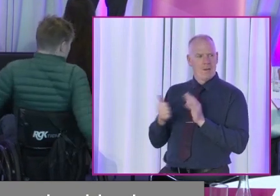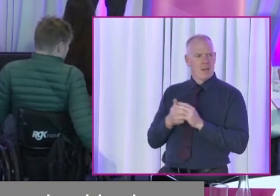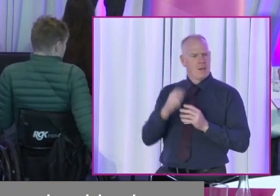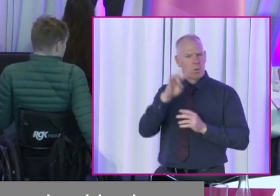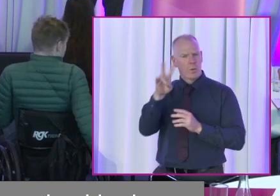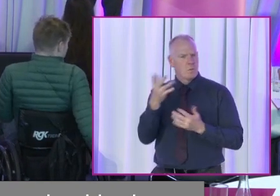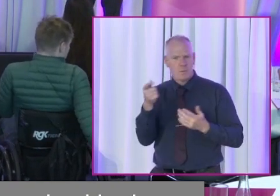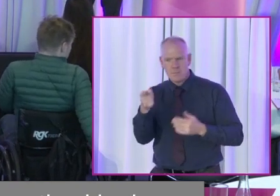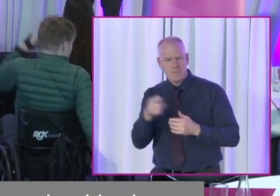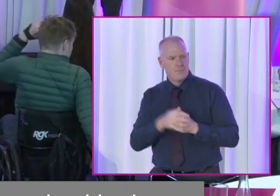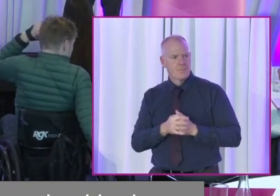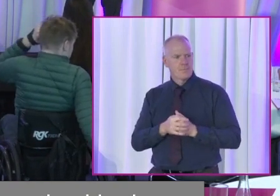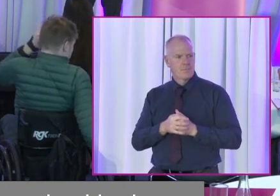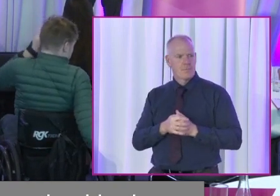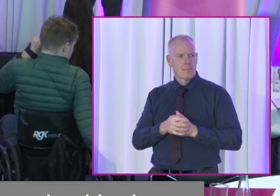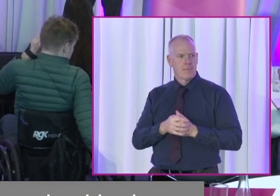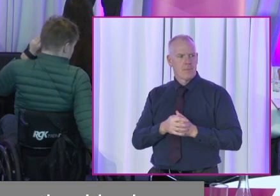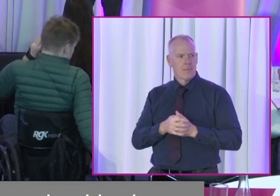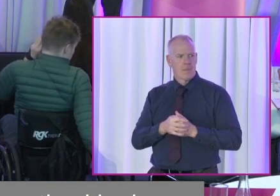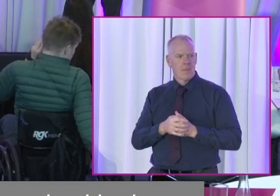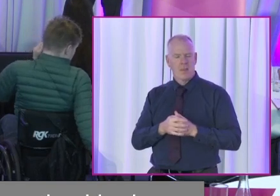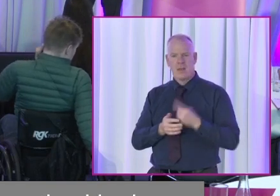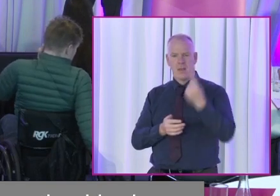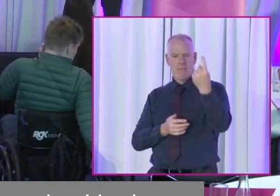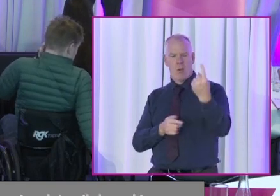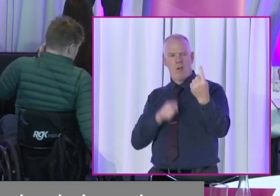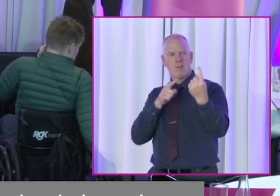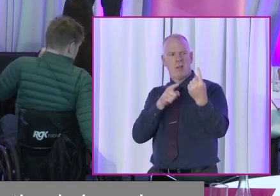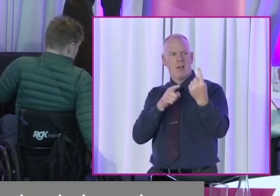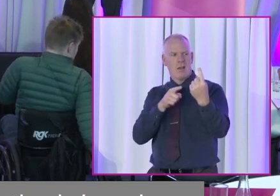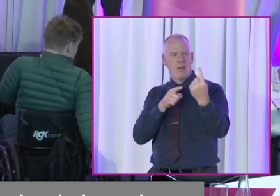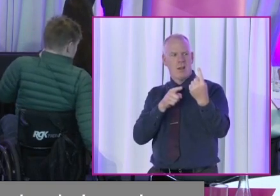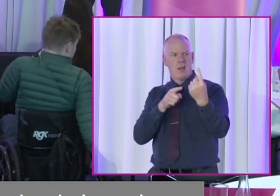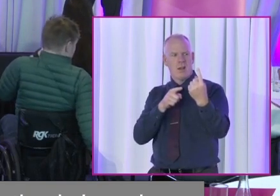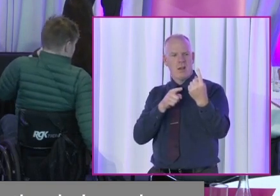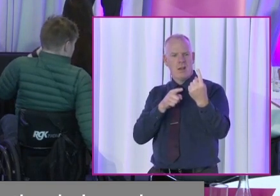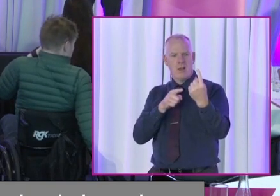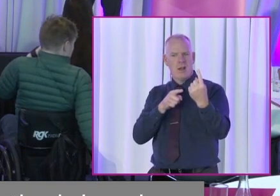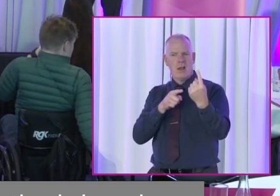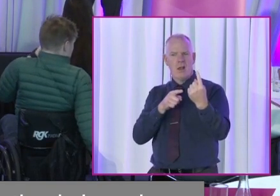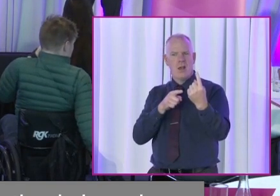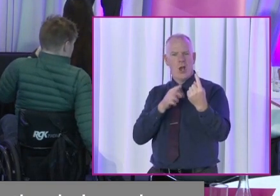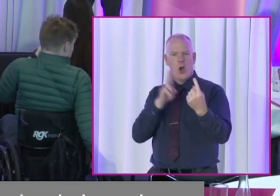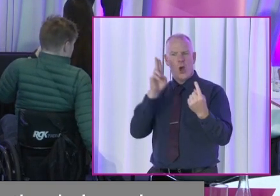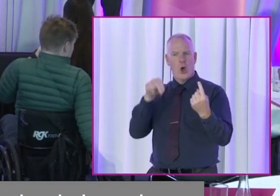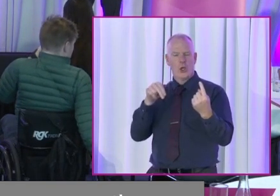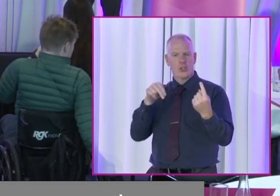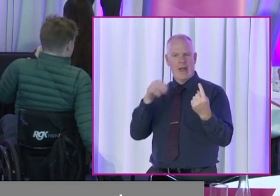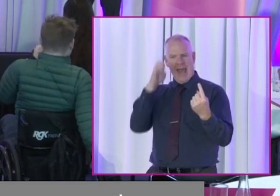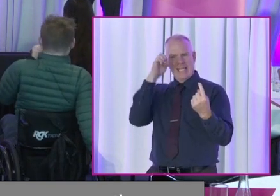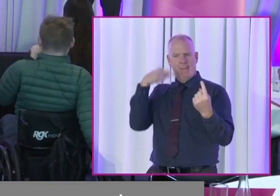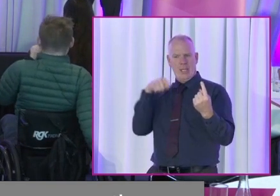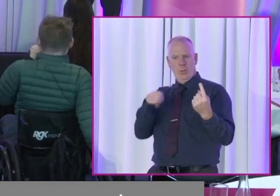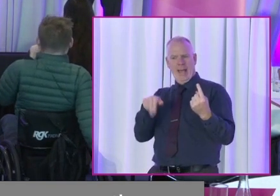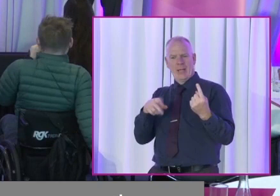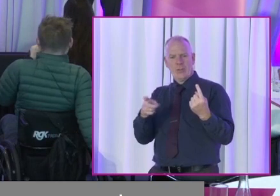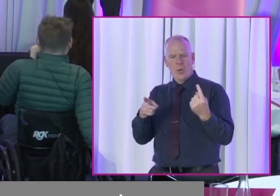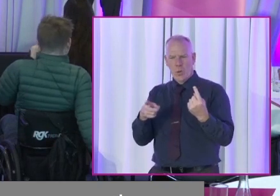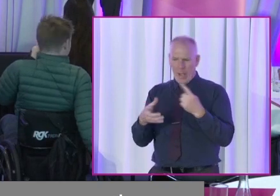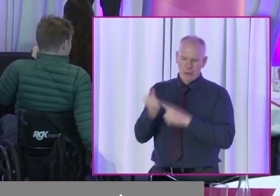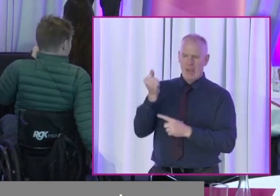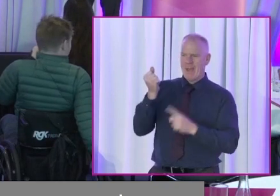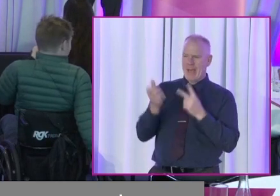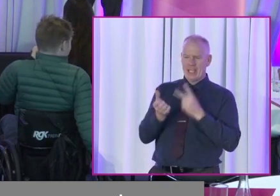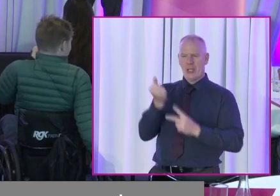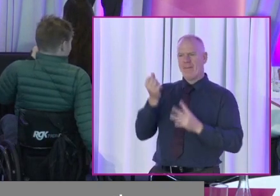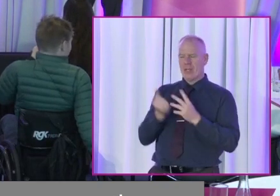My question is, how do you deal with people who always seem to, you ever notice people always seem to underestimate you, like know how much you've accomplished. They always feel like,